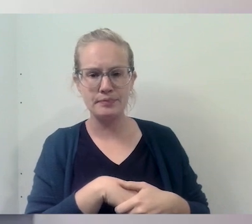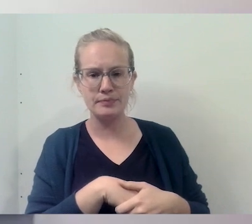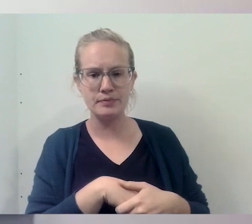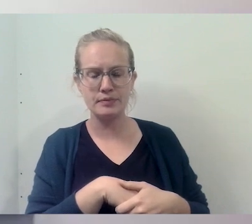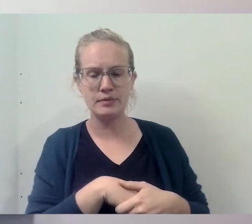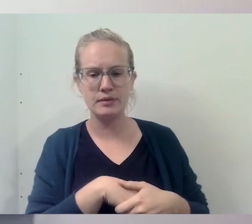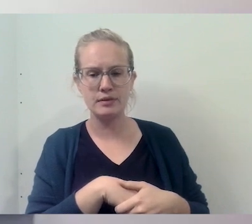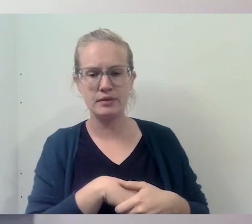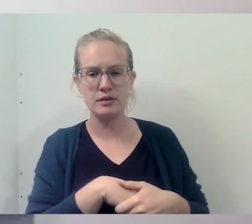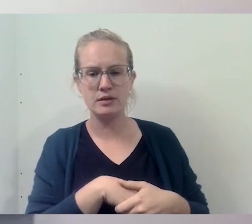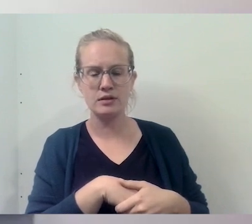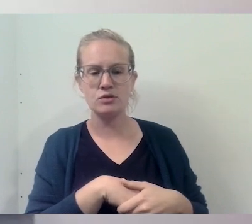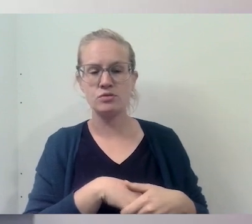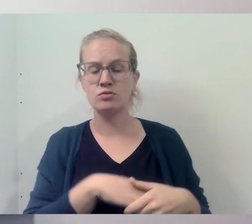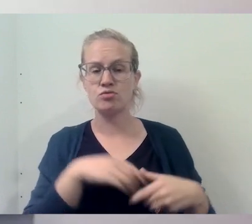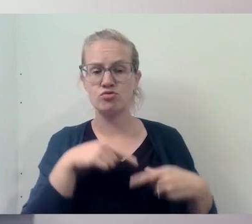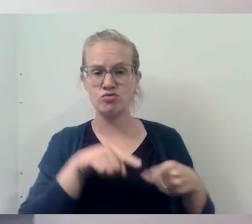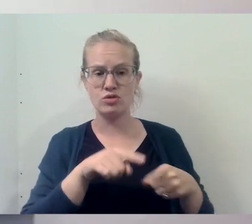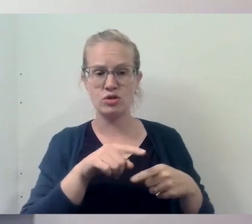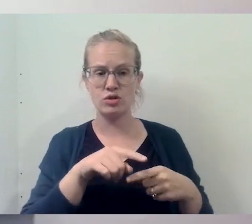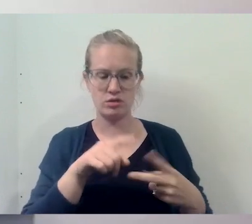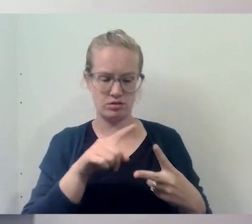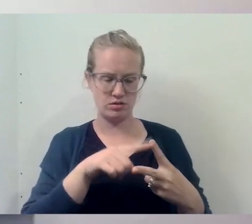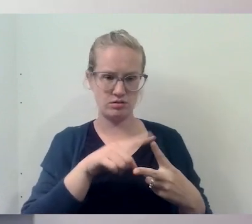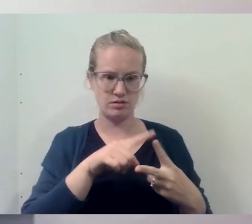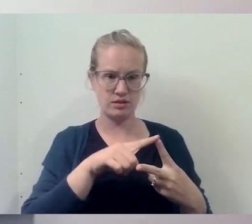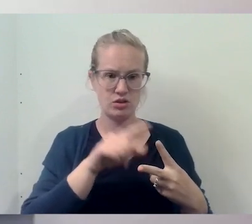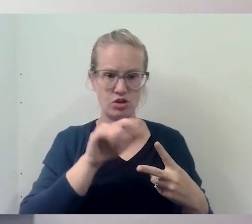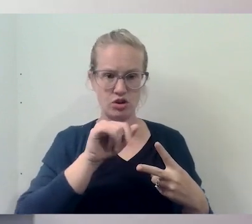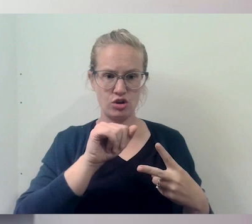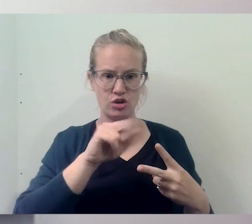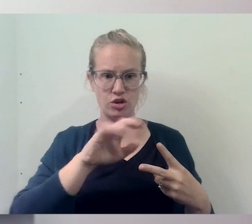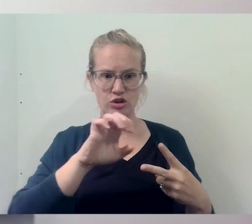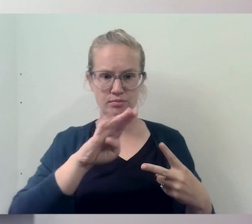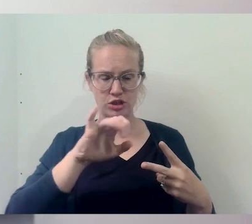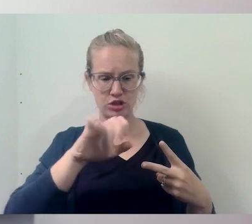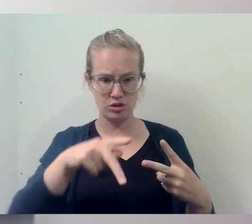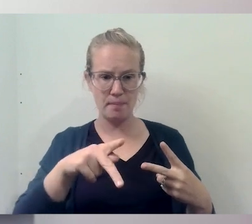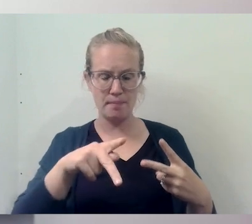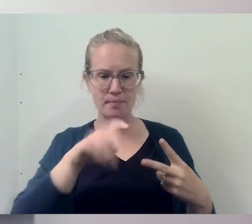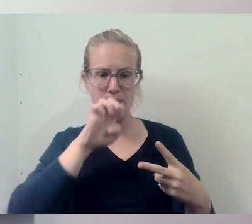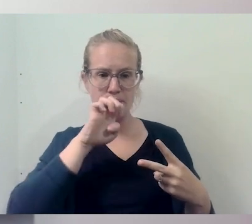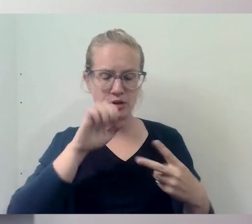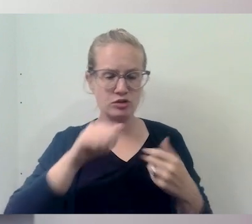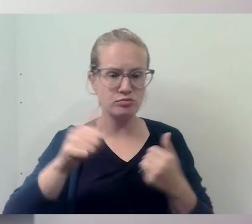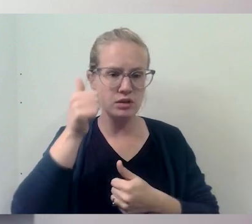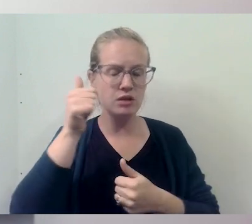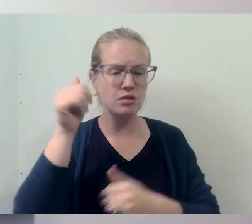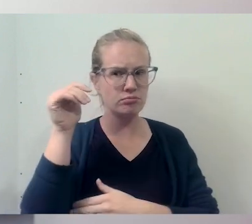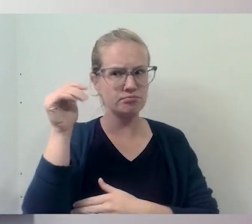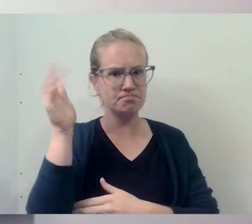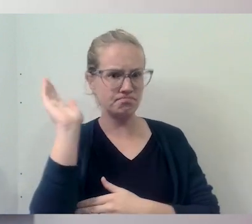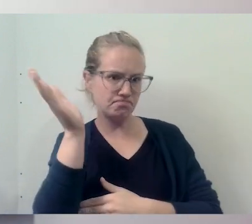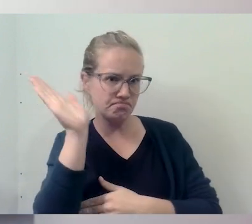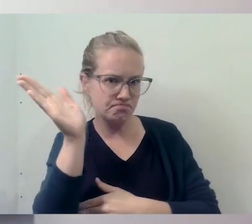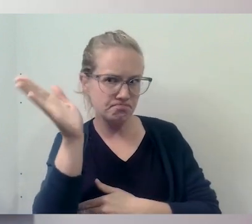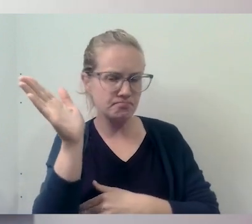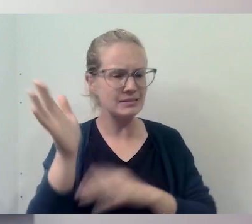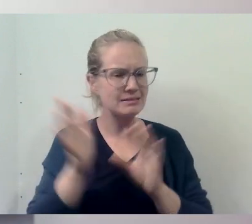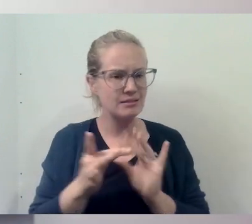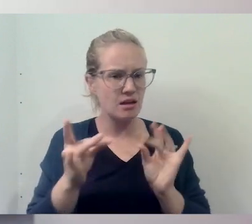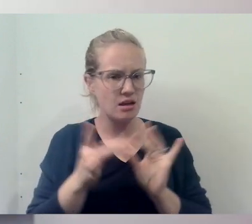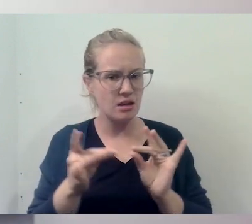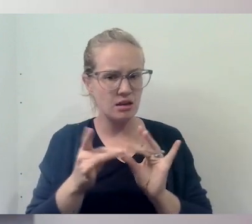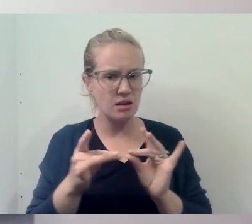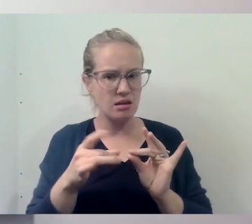his address, Archbishop Gotsiak, he affirmed the fact that he's like,